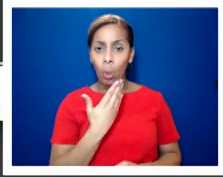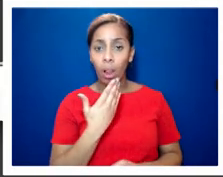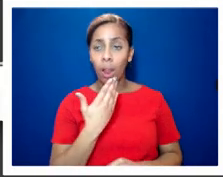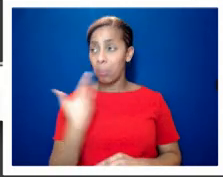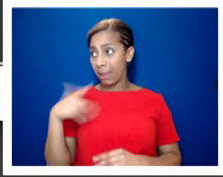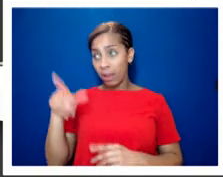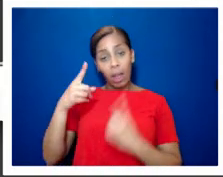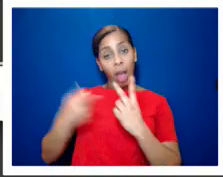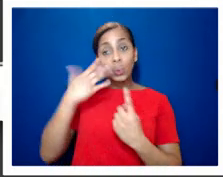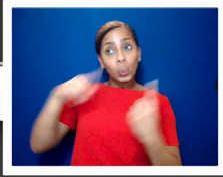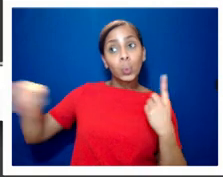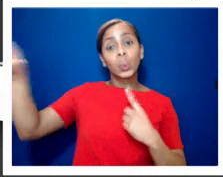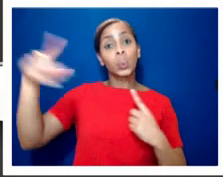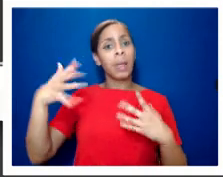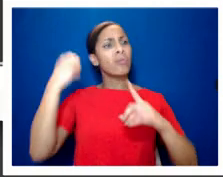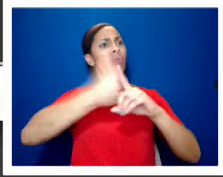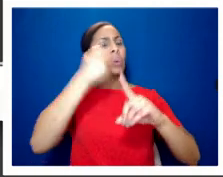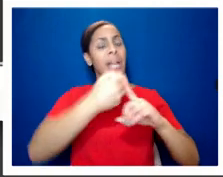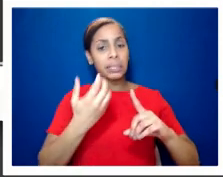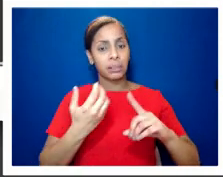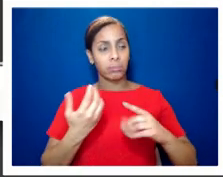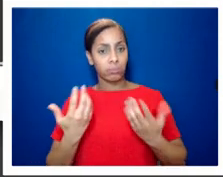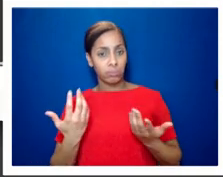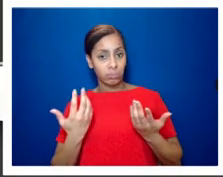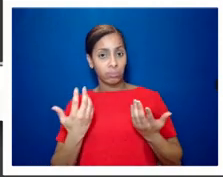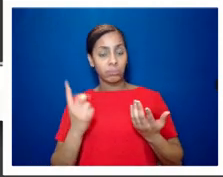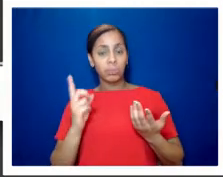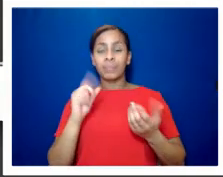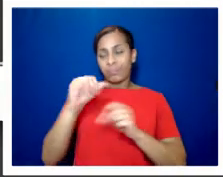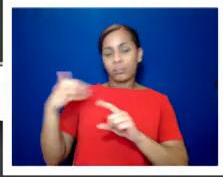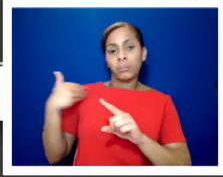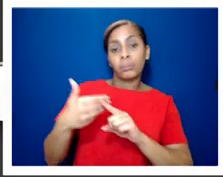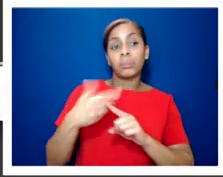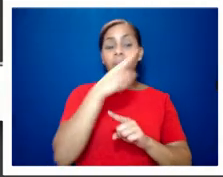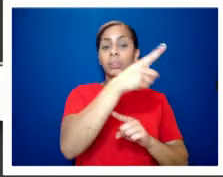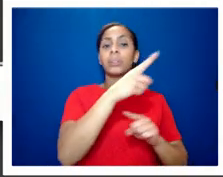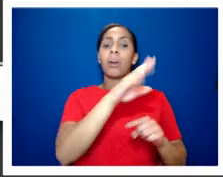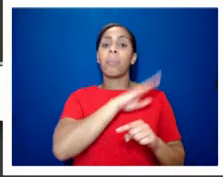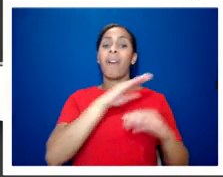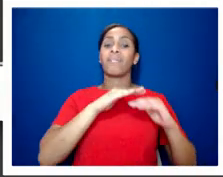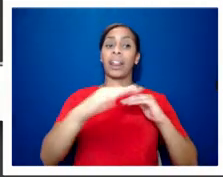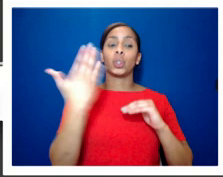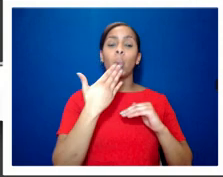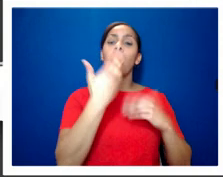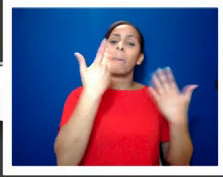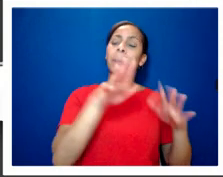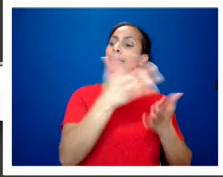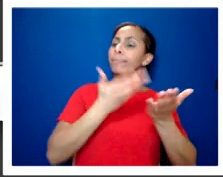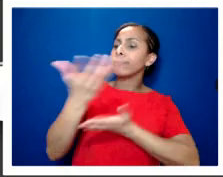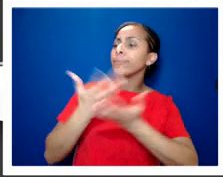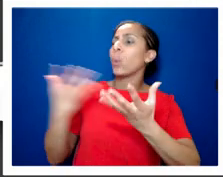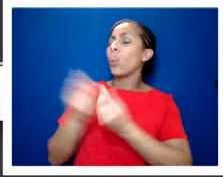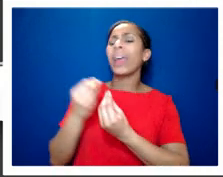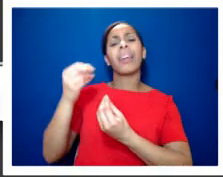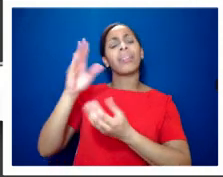now since then parkfield has held a consultation with parents which has resulted in a somewhat altered version of no outsiders and